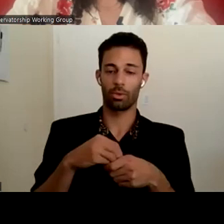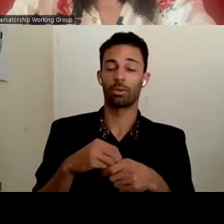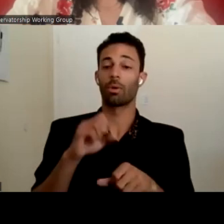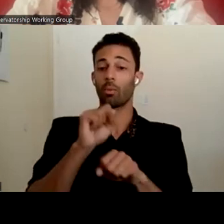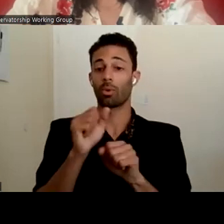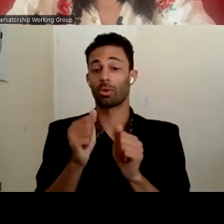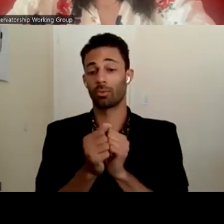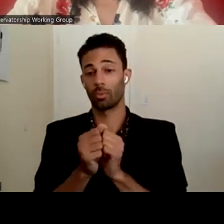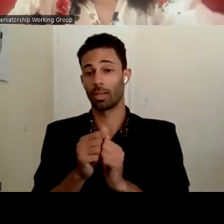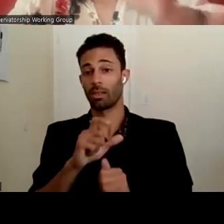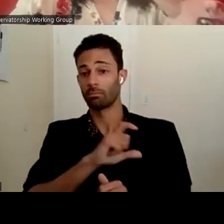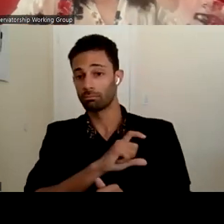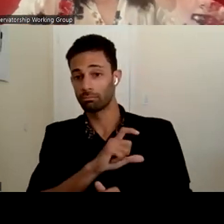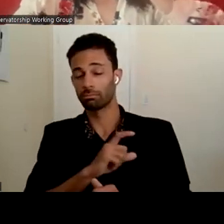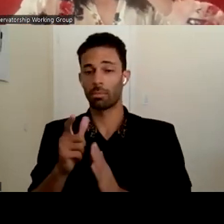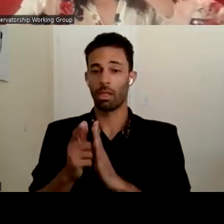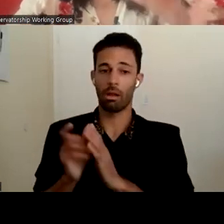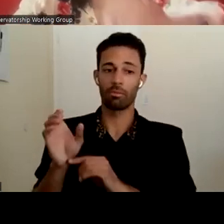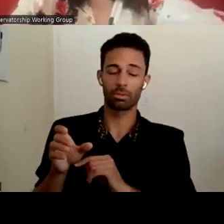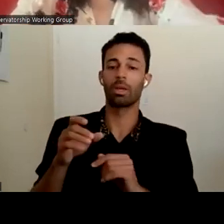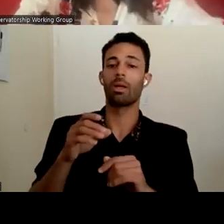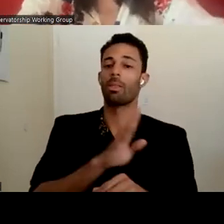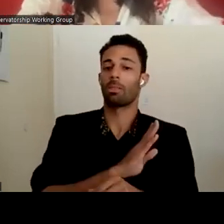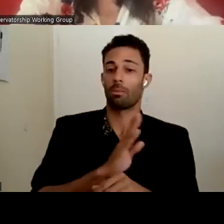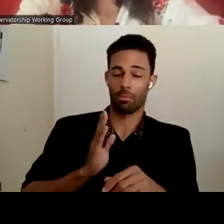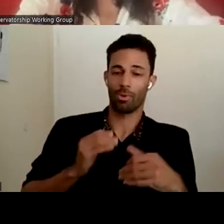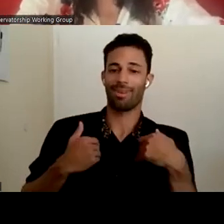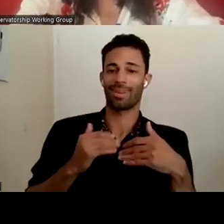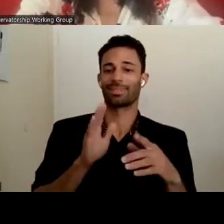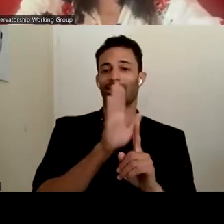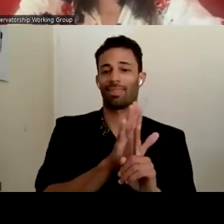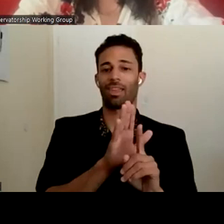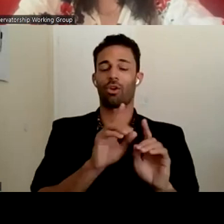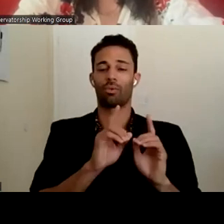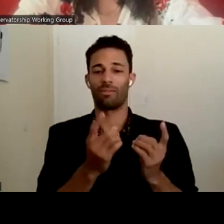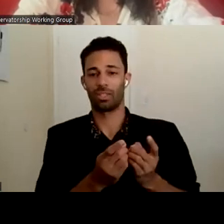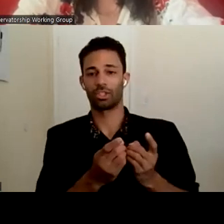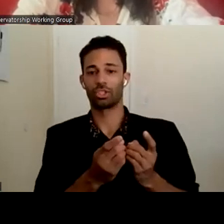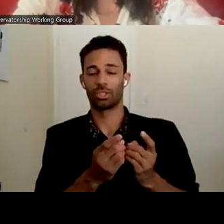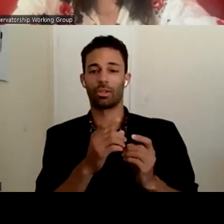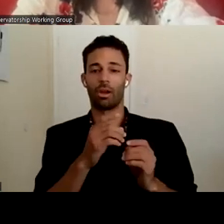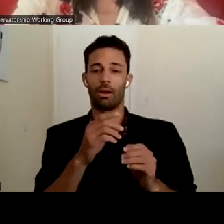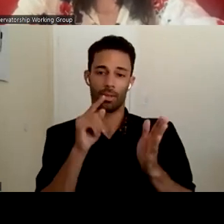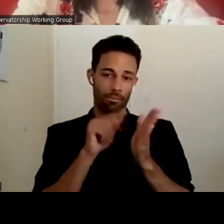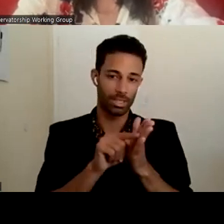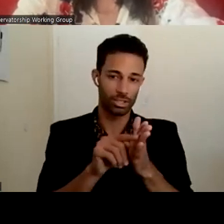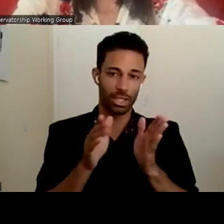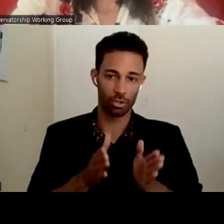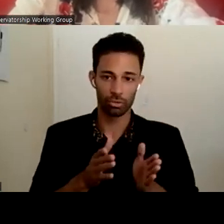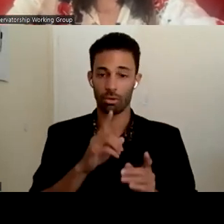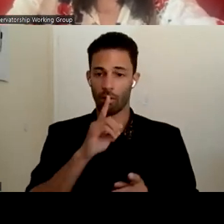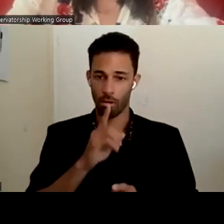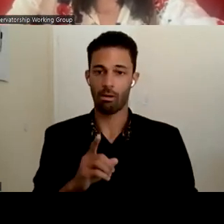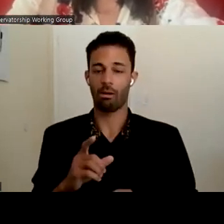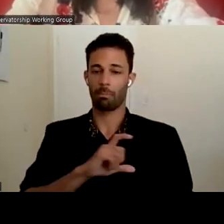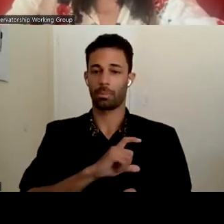the Board of Registered Nursing actually has their own division of investigation that are sworn peace officers that can also investigate. But